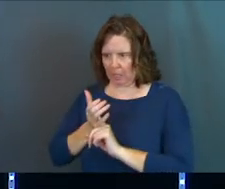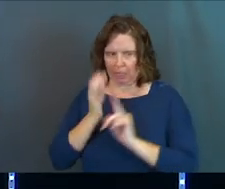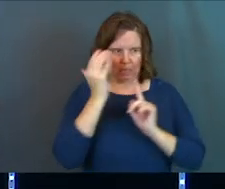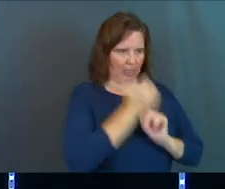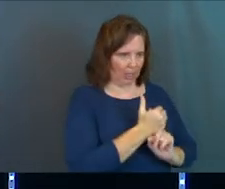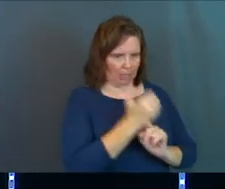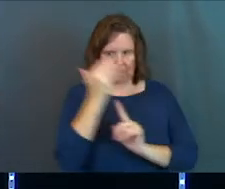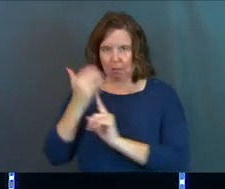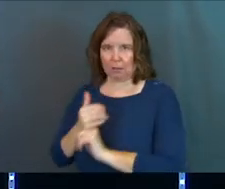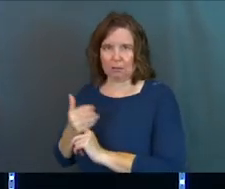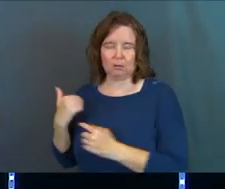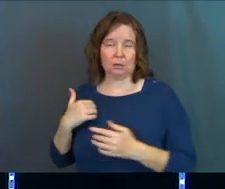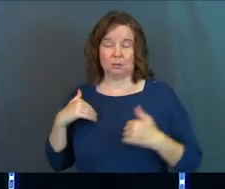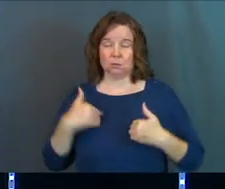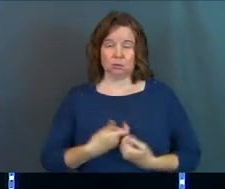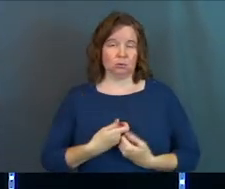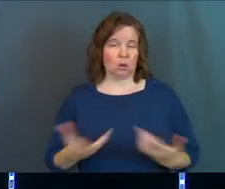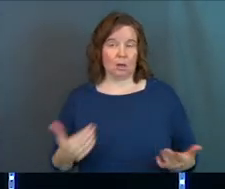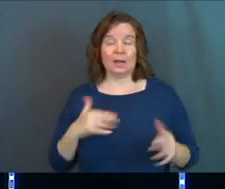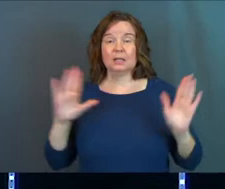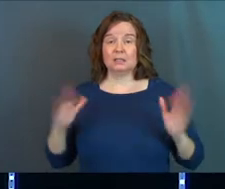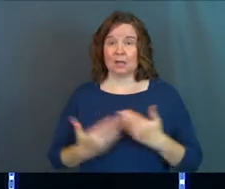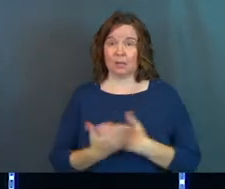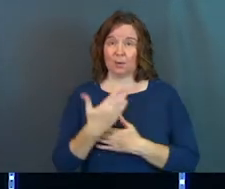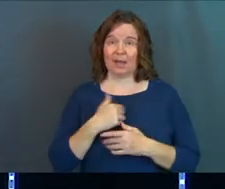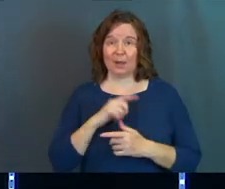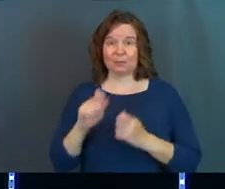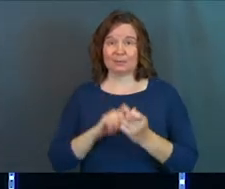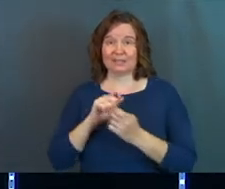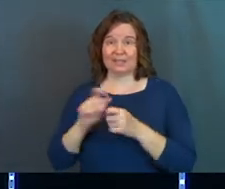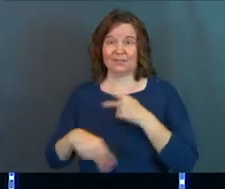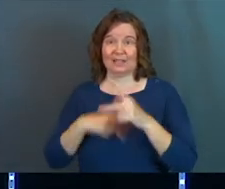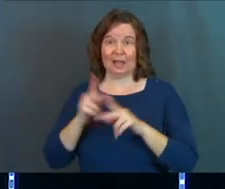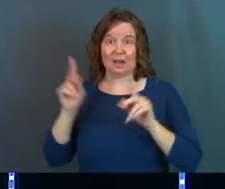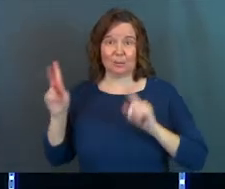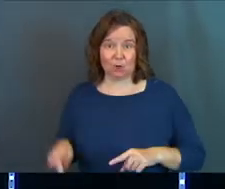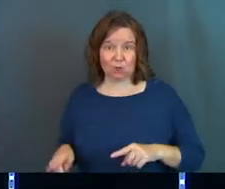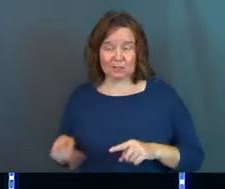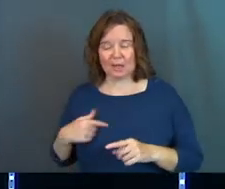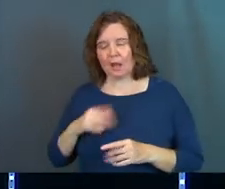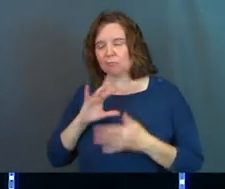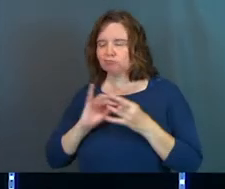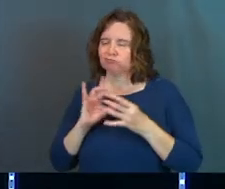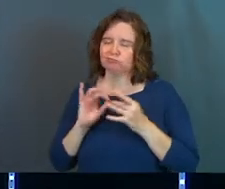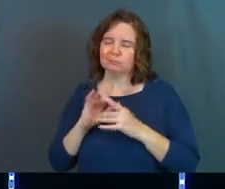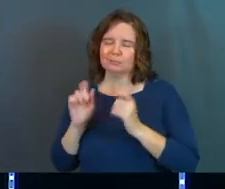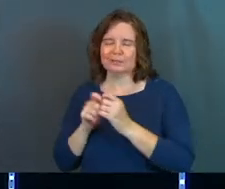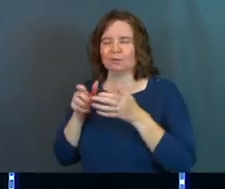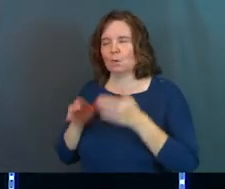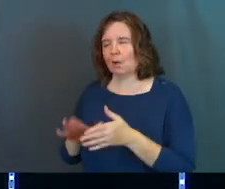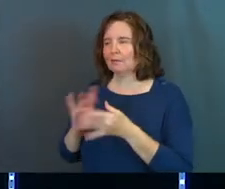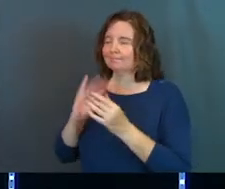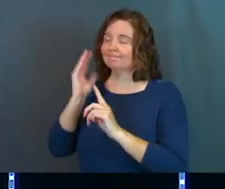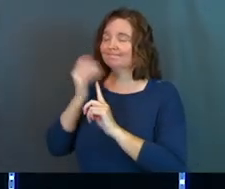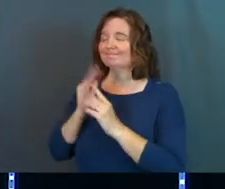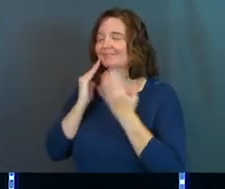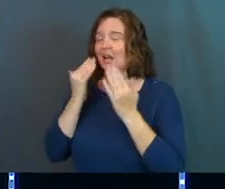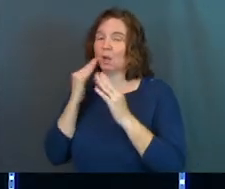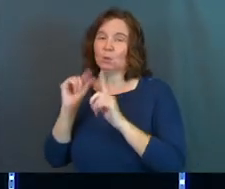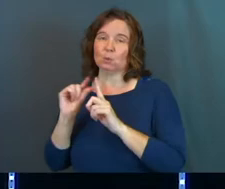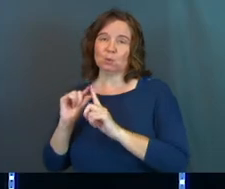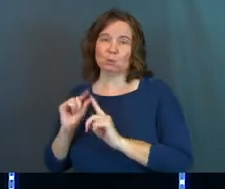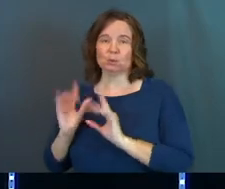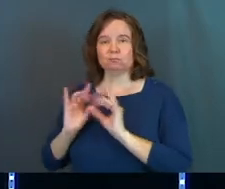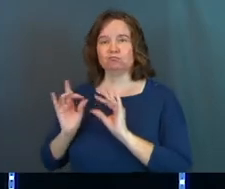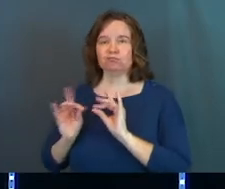and that's what I was doing. On Sunday morning, I was a particular kind of person, and I talked a particular way, and I knew what the lingo